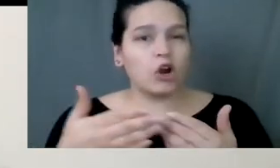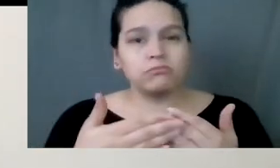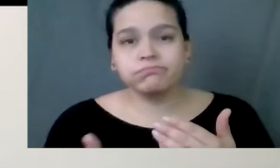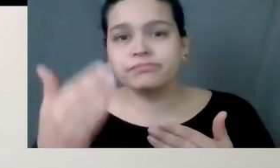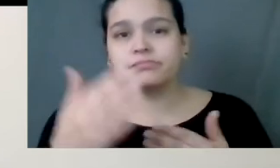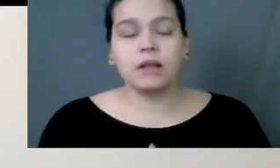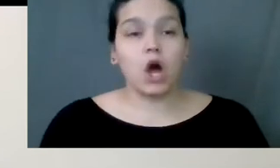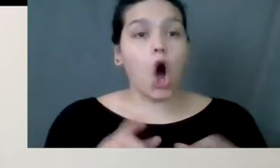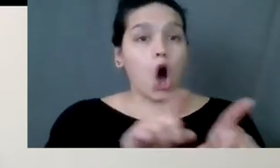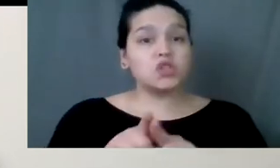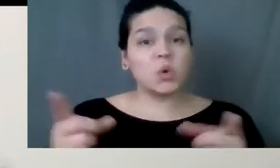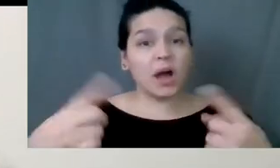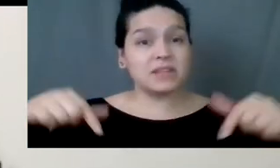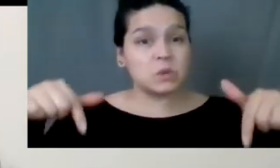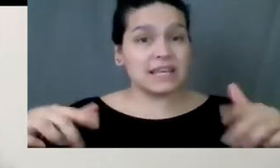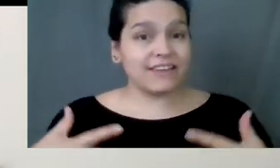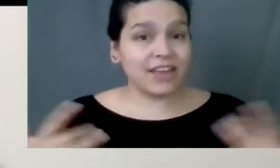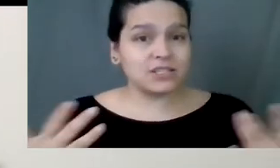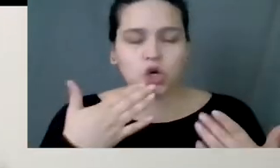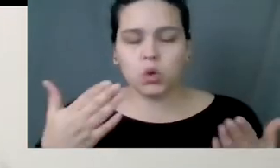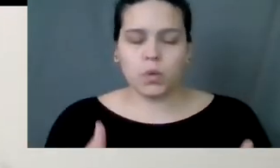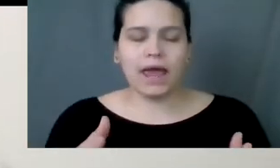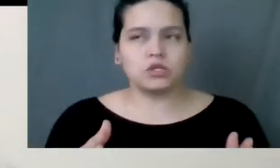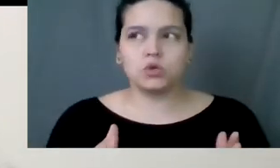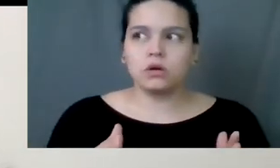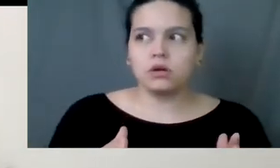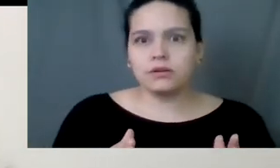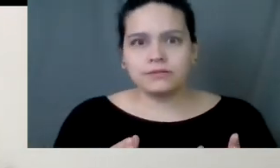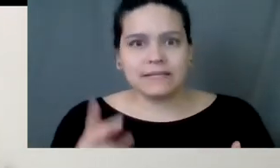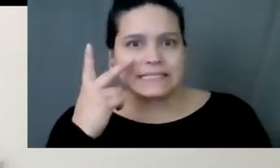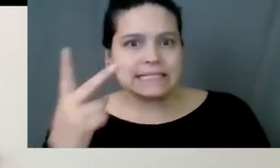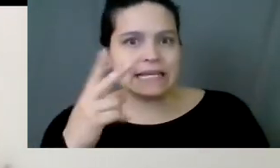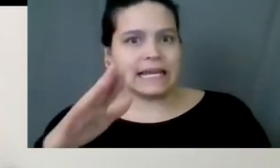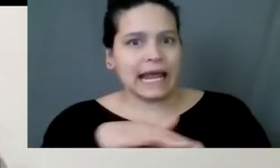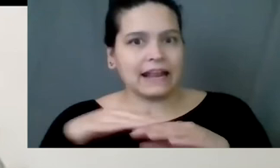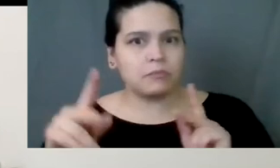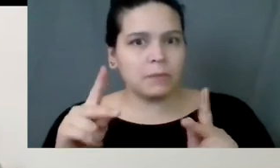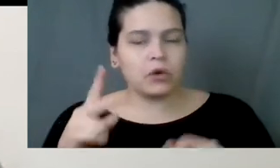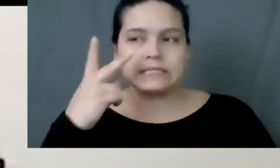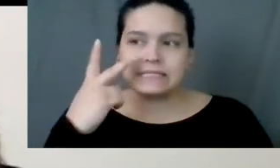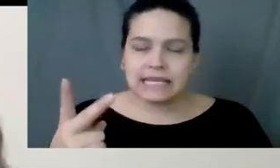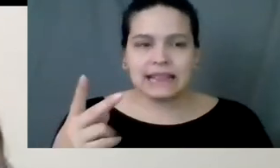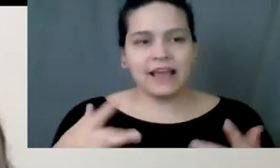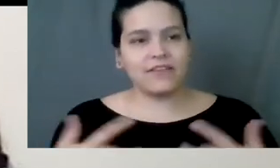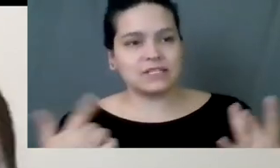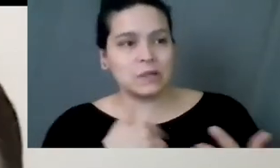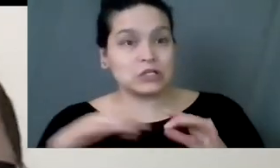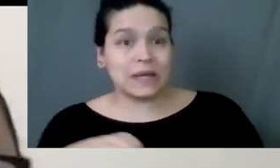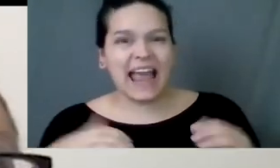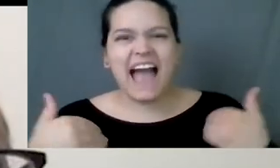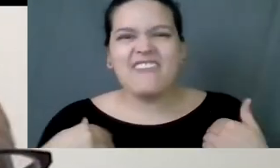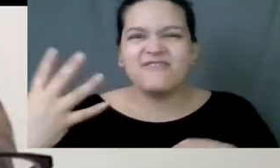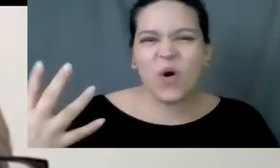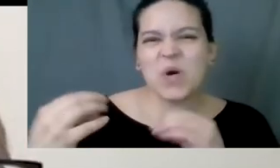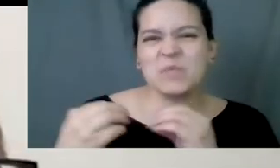I think also coming to events like this is a good way to hear from native people. Here are the things that we're doing. We have four